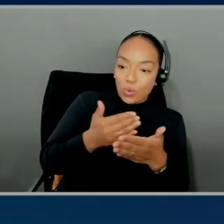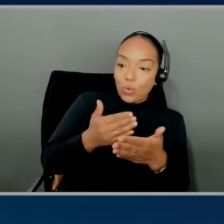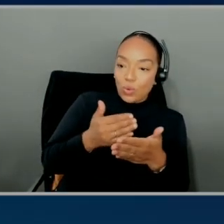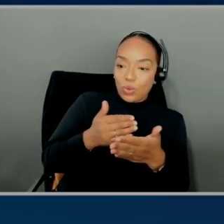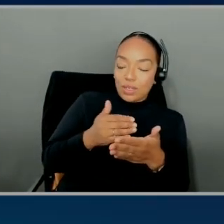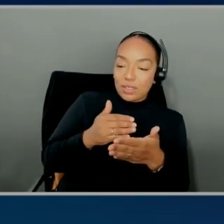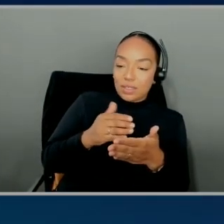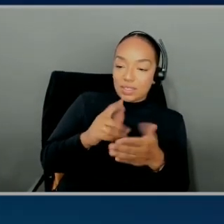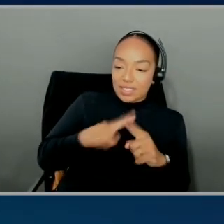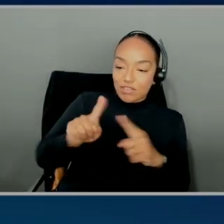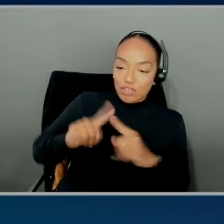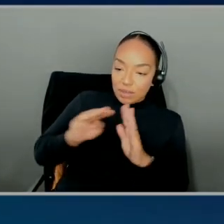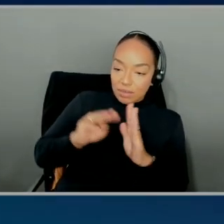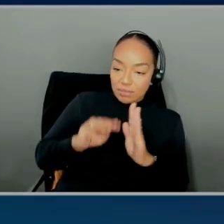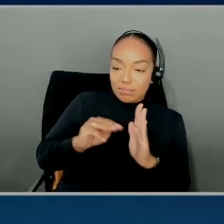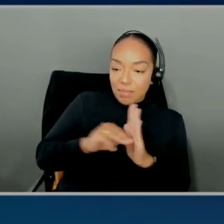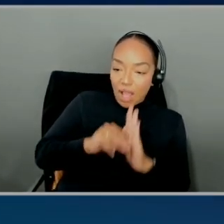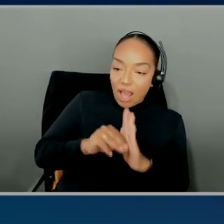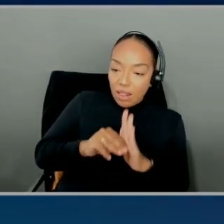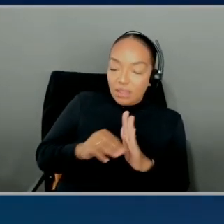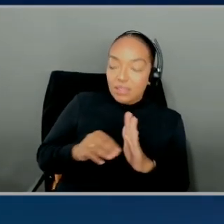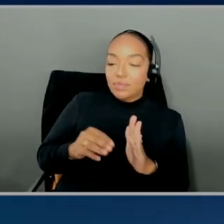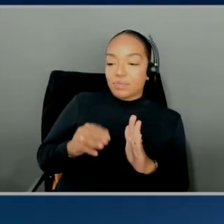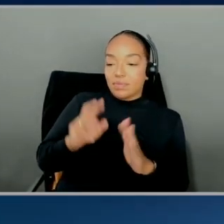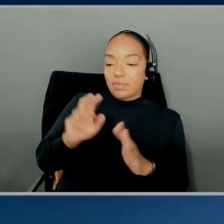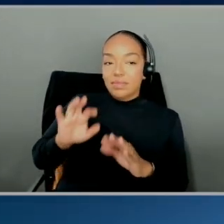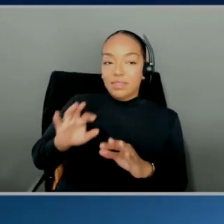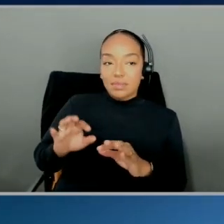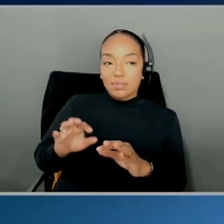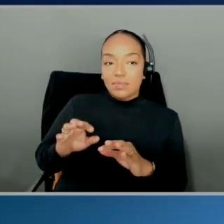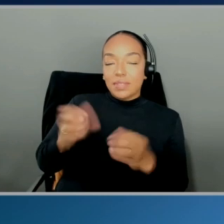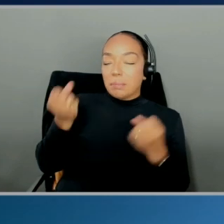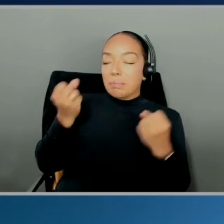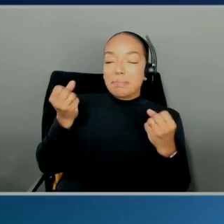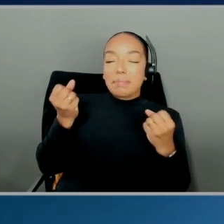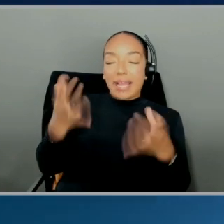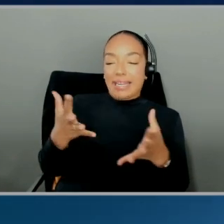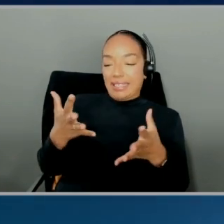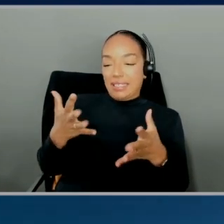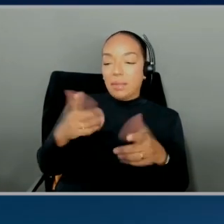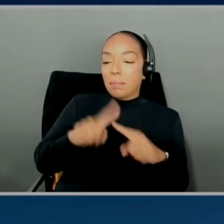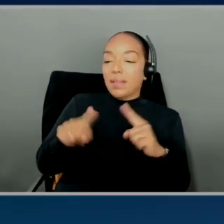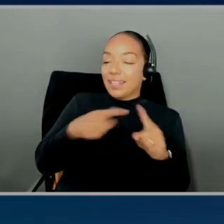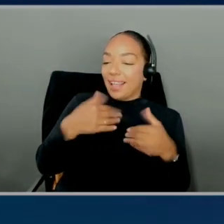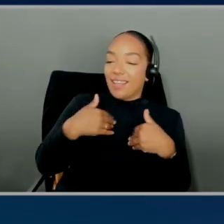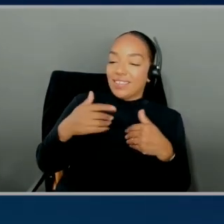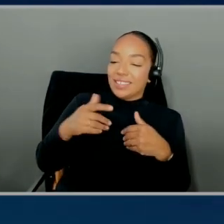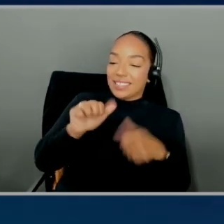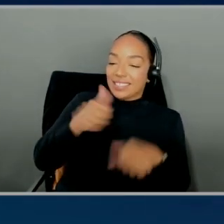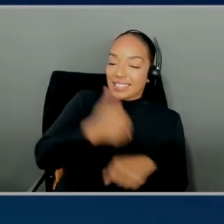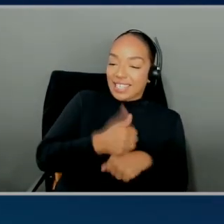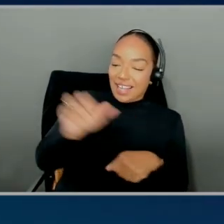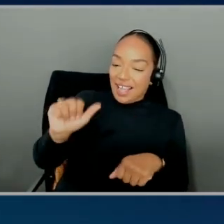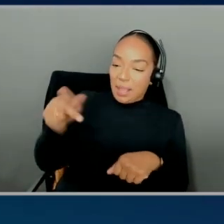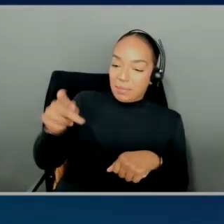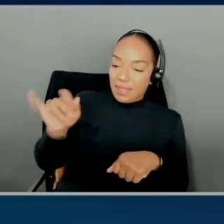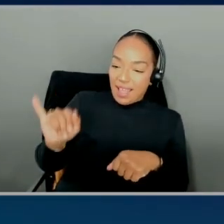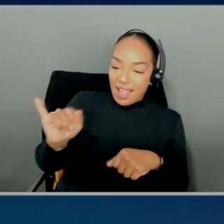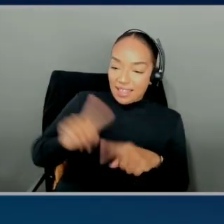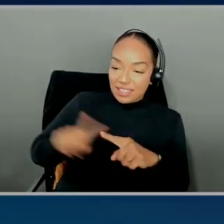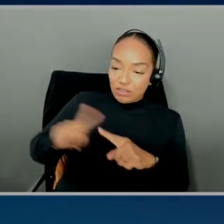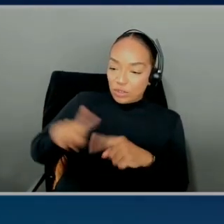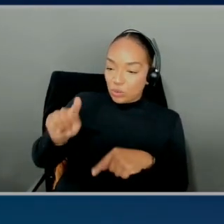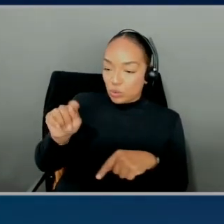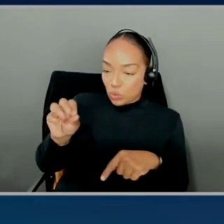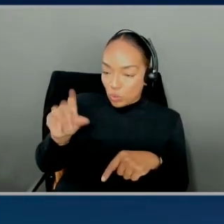as well as some AWS Titan family models, and many, many more sprinkled in. But it's a set of APIs and tools for people to build and scale generative AI apps, also